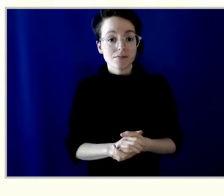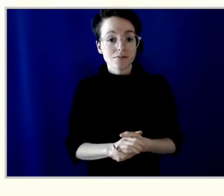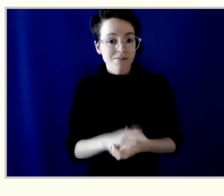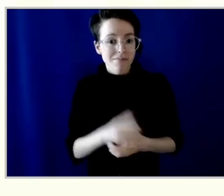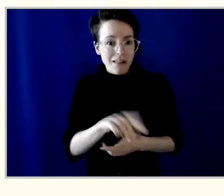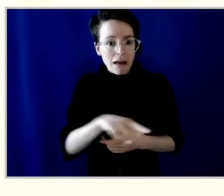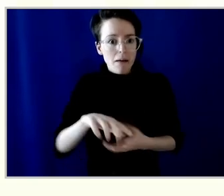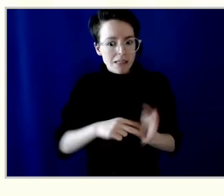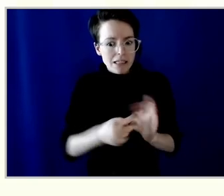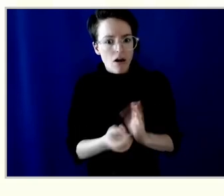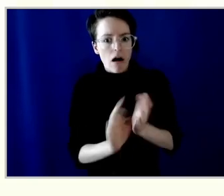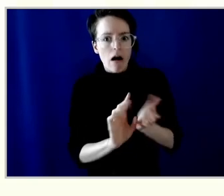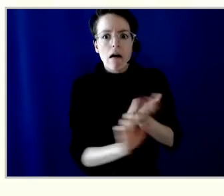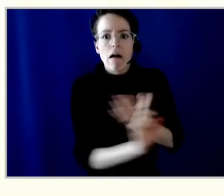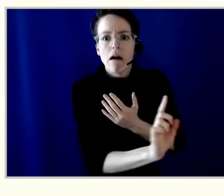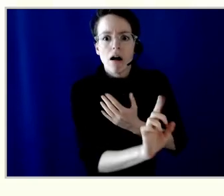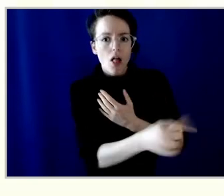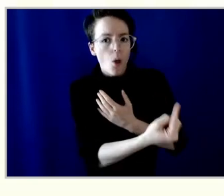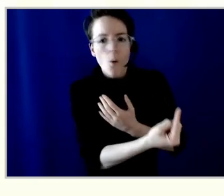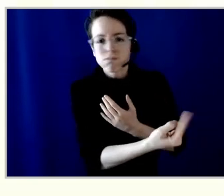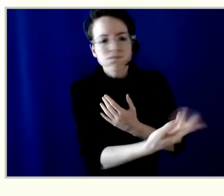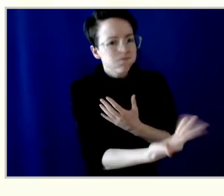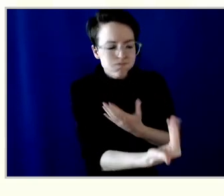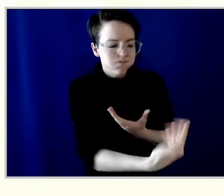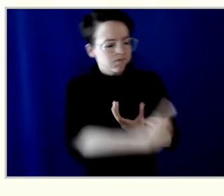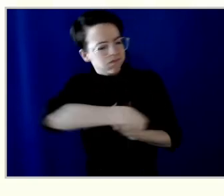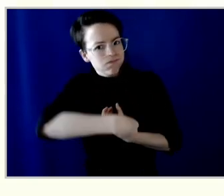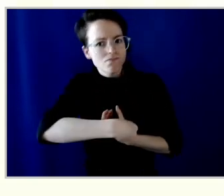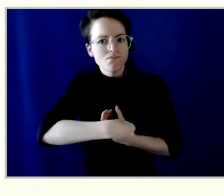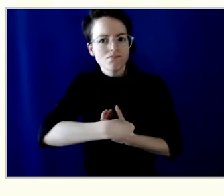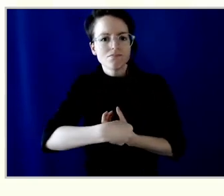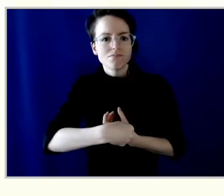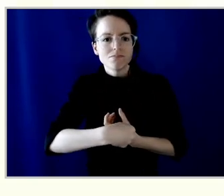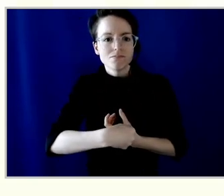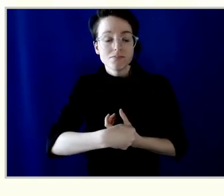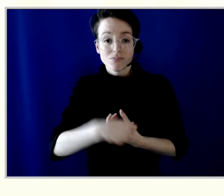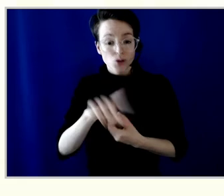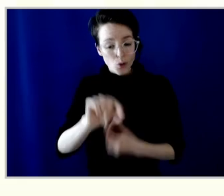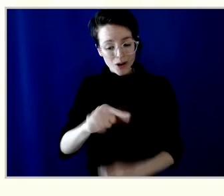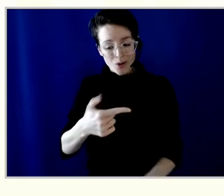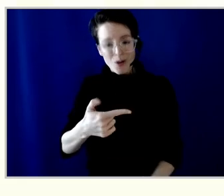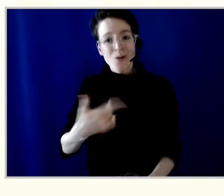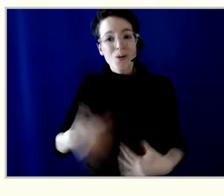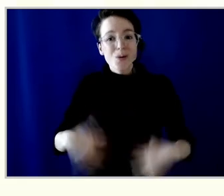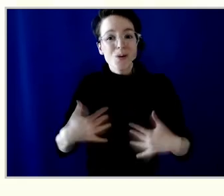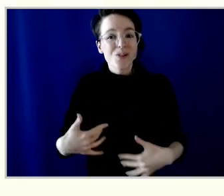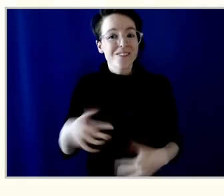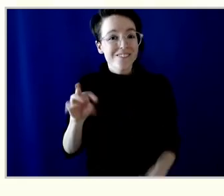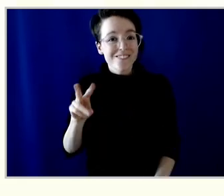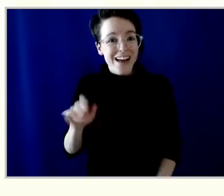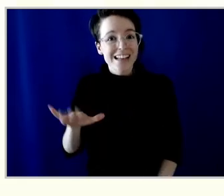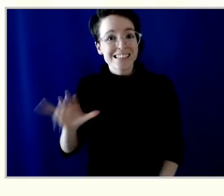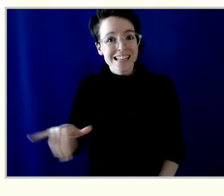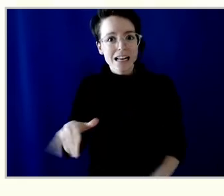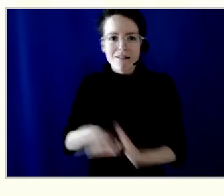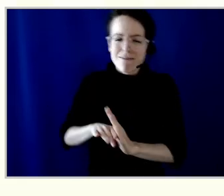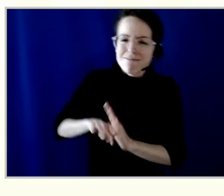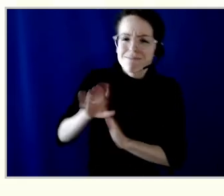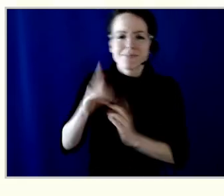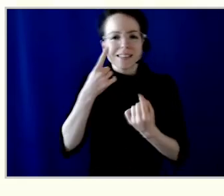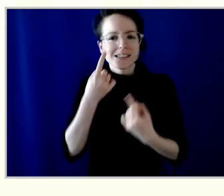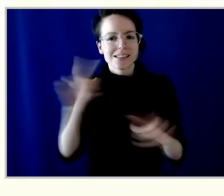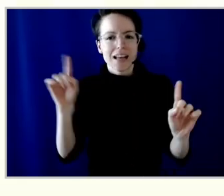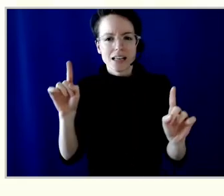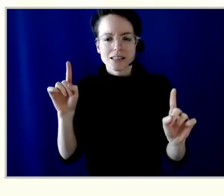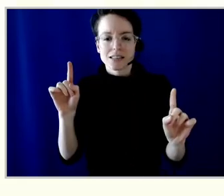Vancity. But when the board looked back at 2021, what really stood out for us was how Vancity stepped up for